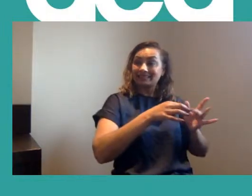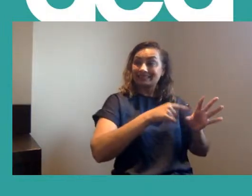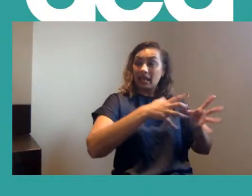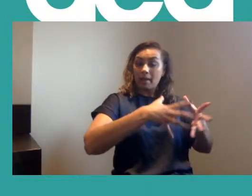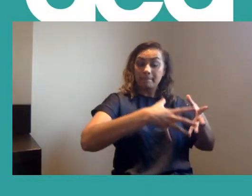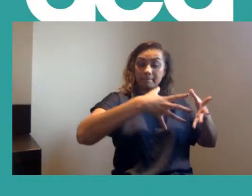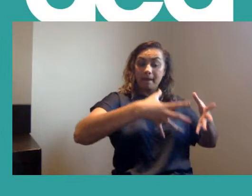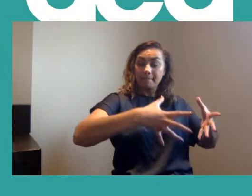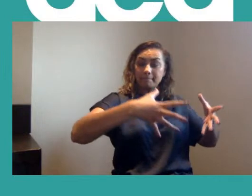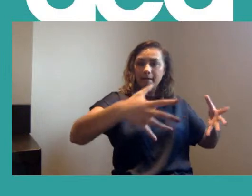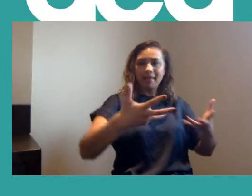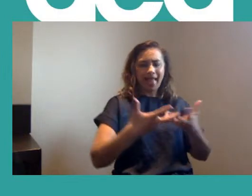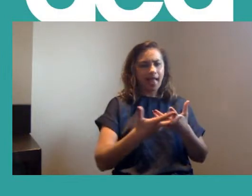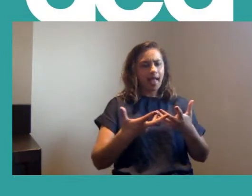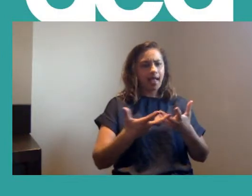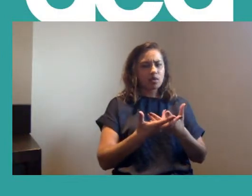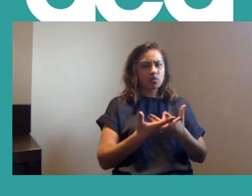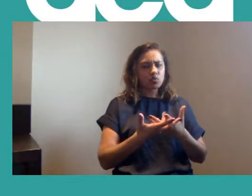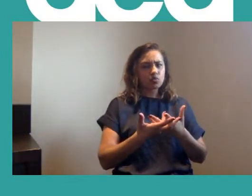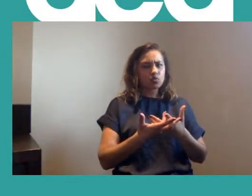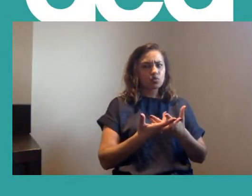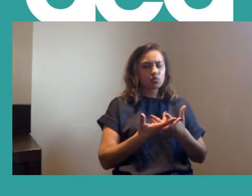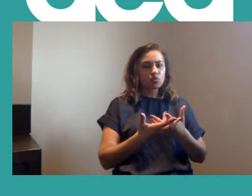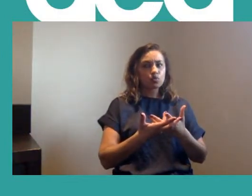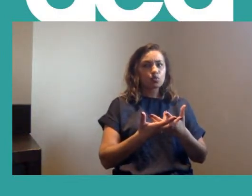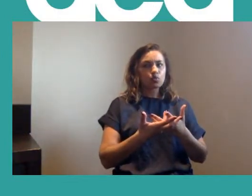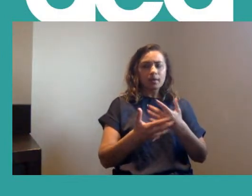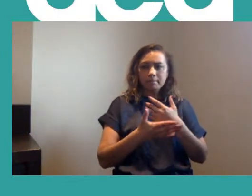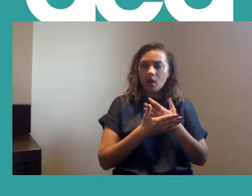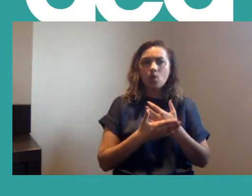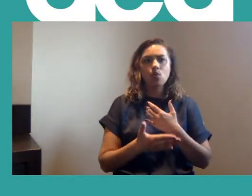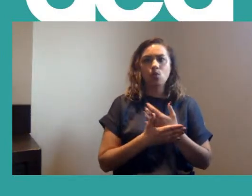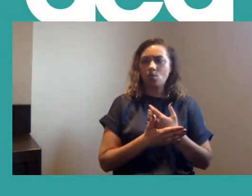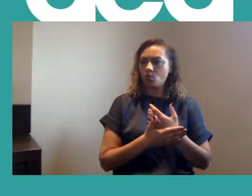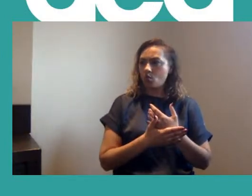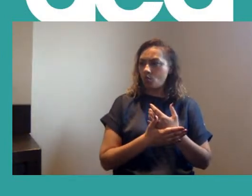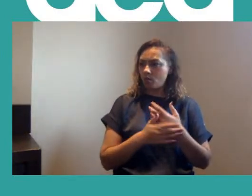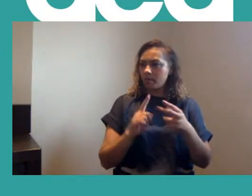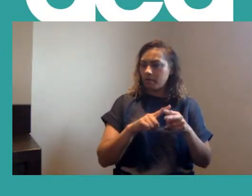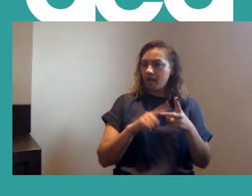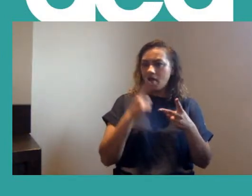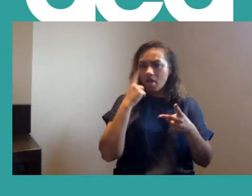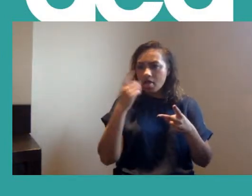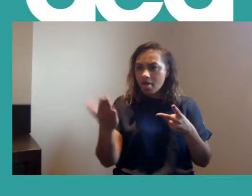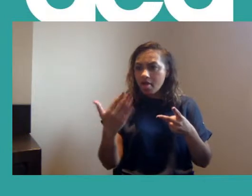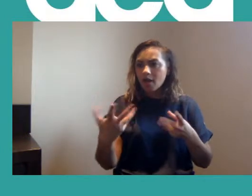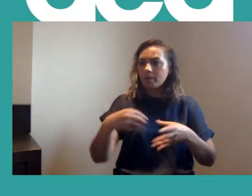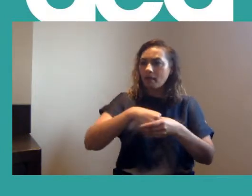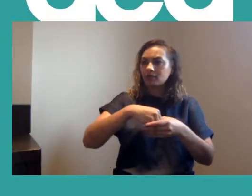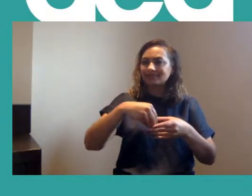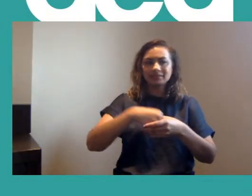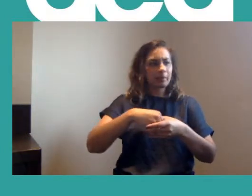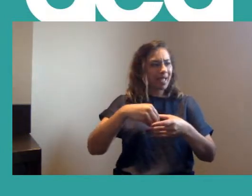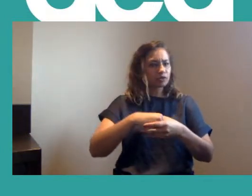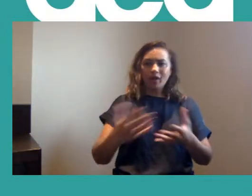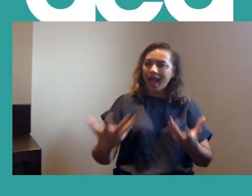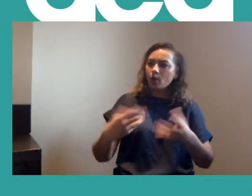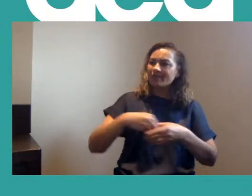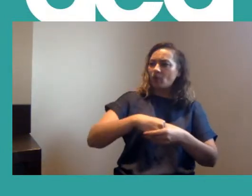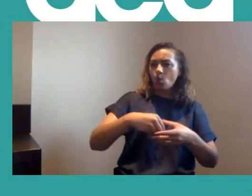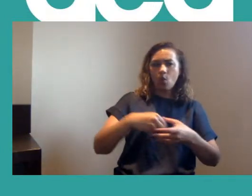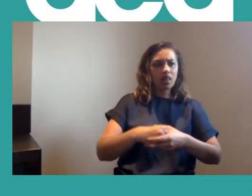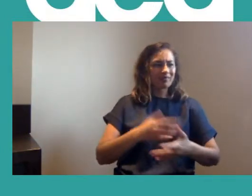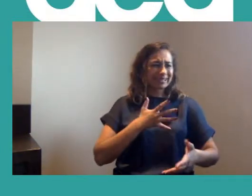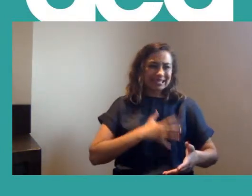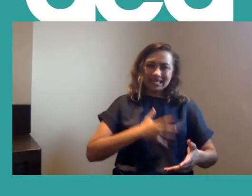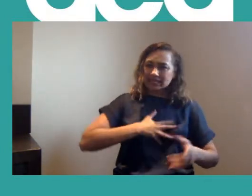how do you get them, and how do you get even more of them, and how do you get them to participate in the things that you